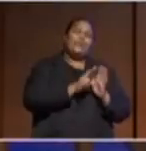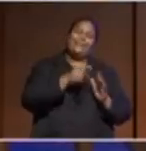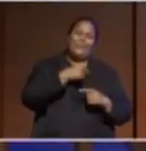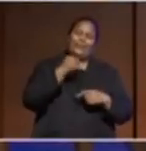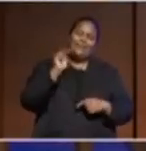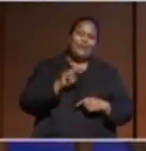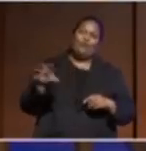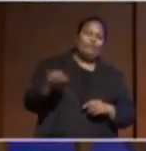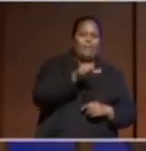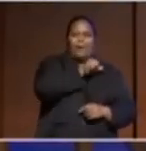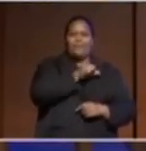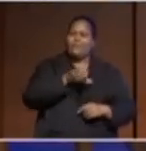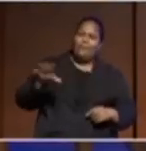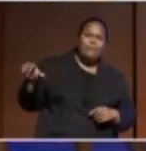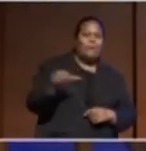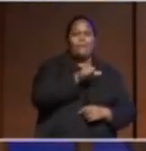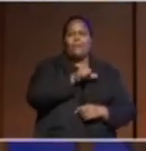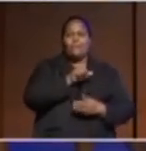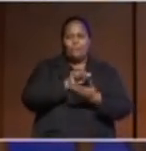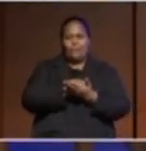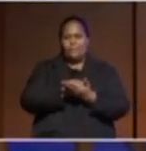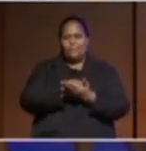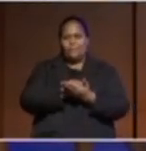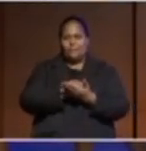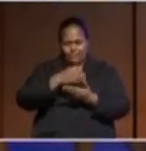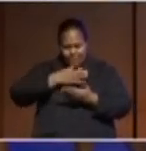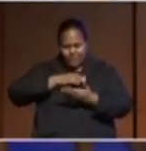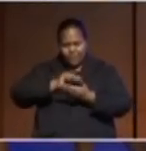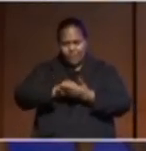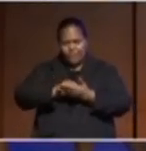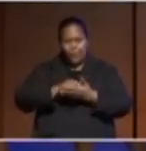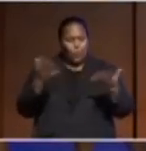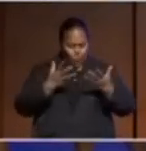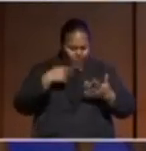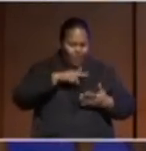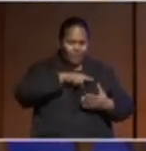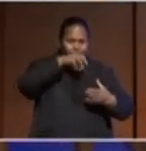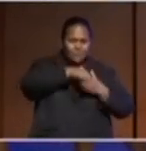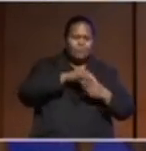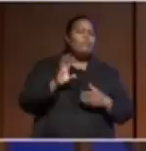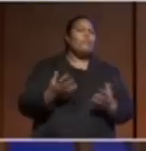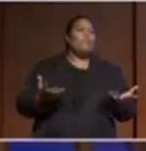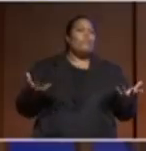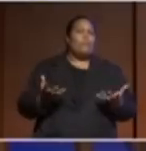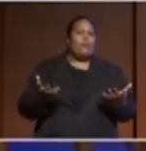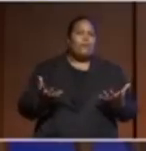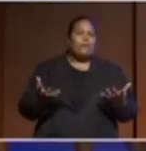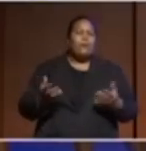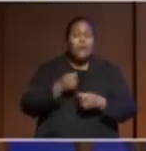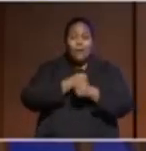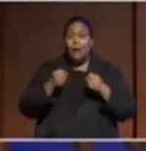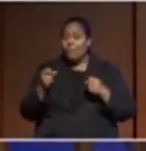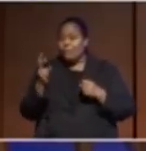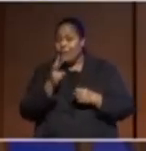We need to reclaim where, where we come from, what our values are, and how